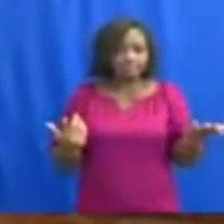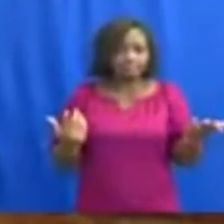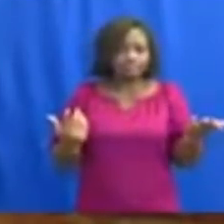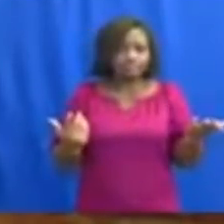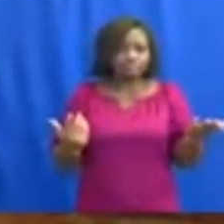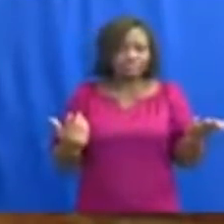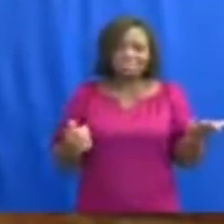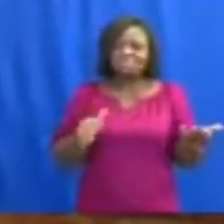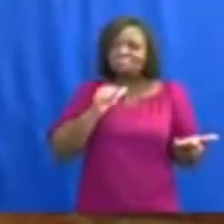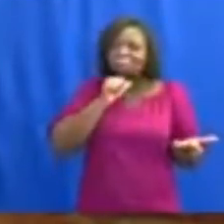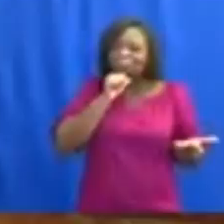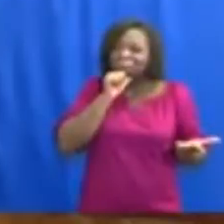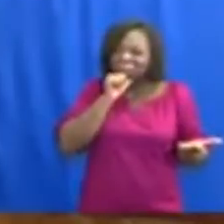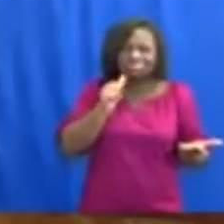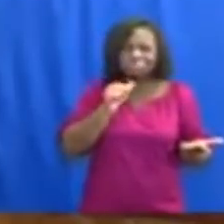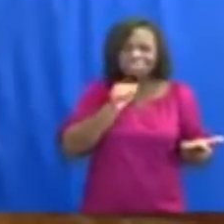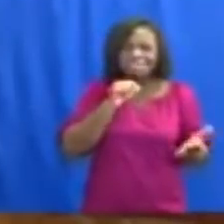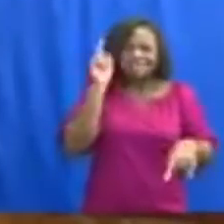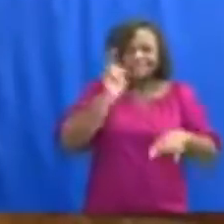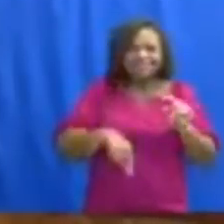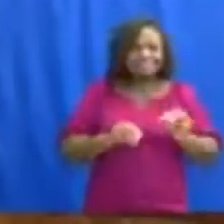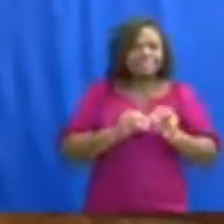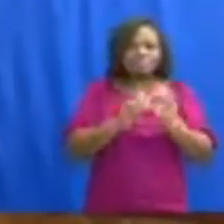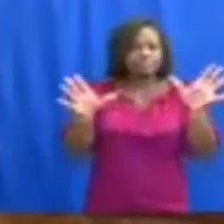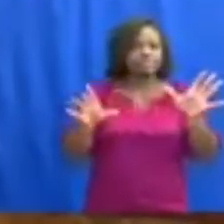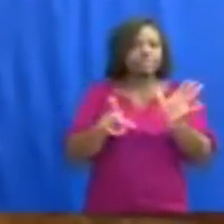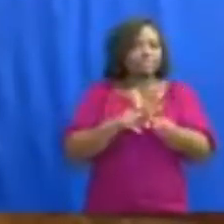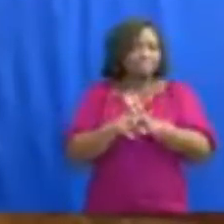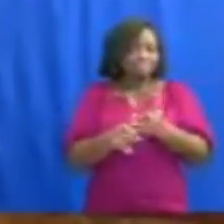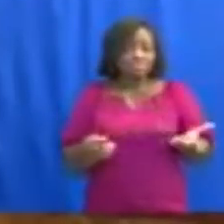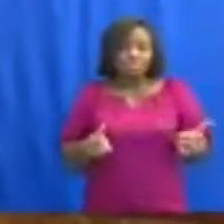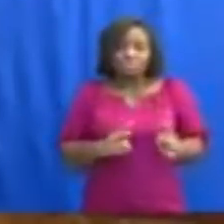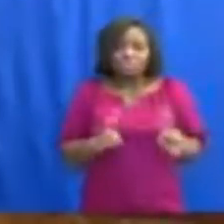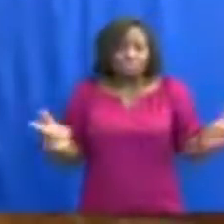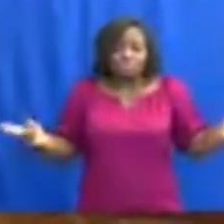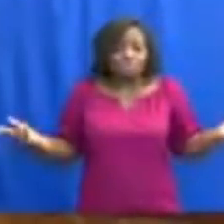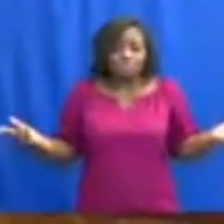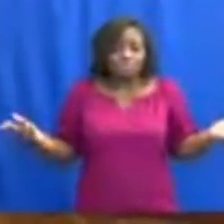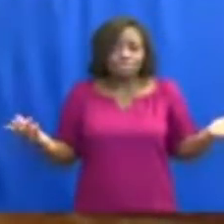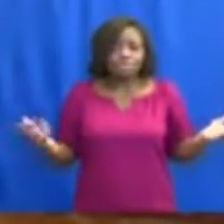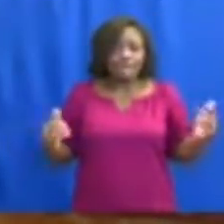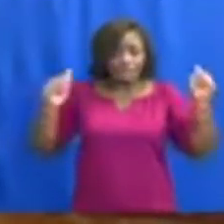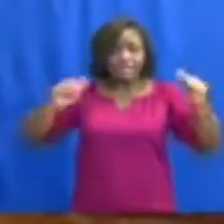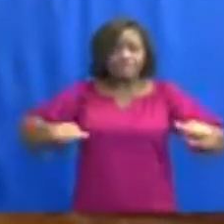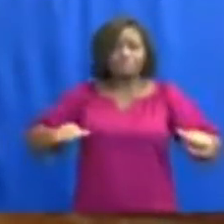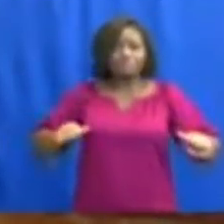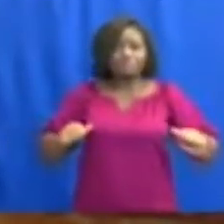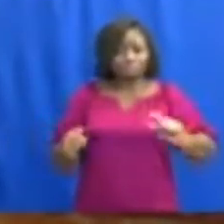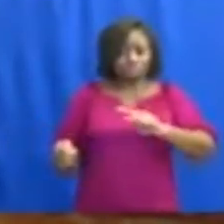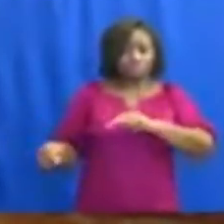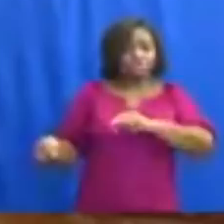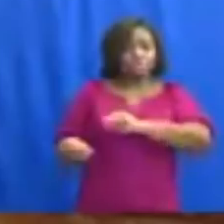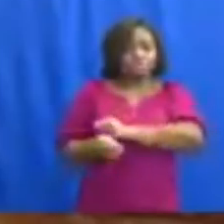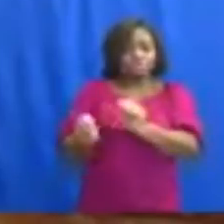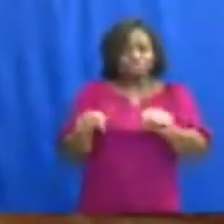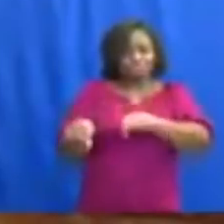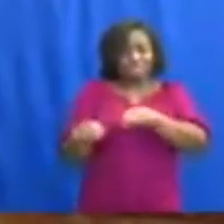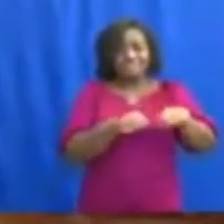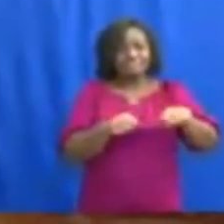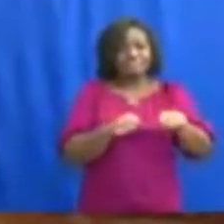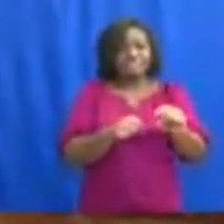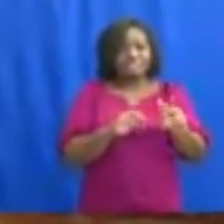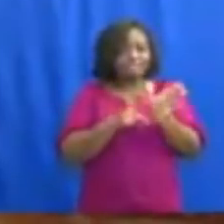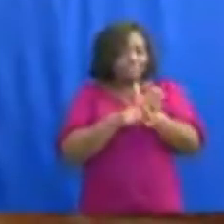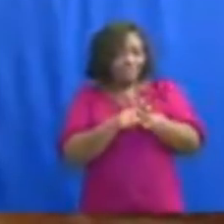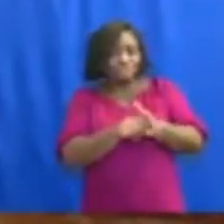are not likely to be infectious, and therefore are unlikely to be able to transmit the virus to another